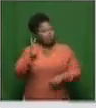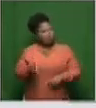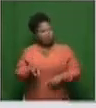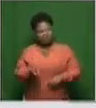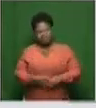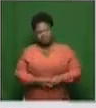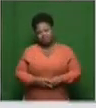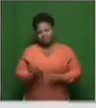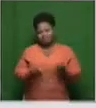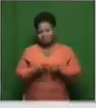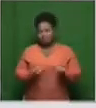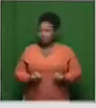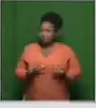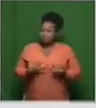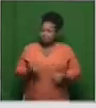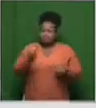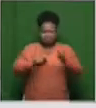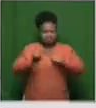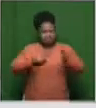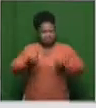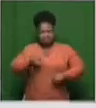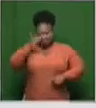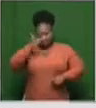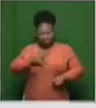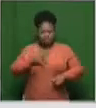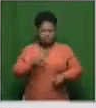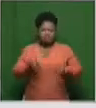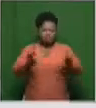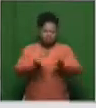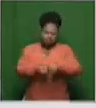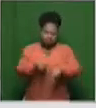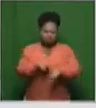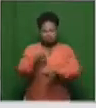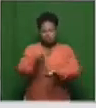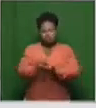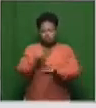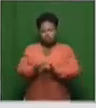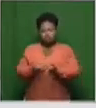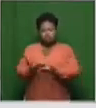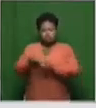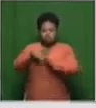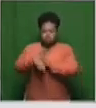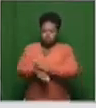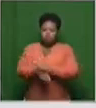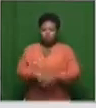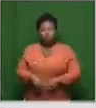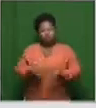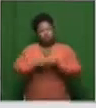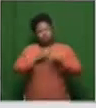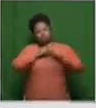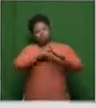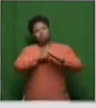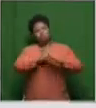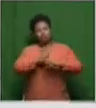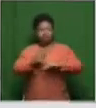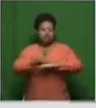harm to individuals and to the economy. And we really have to stop it. So when we talk about safety, there